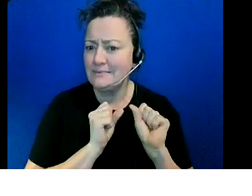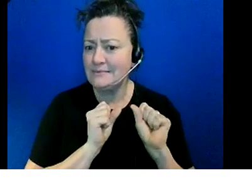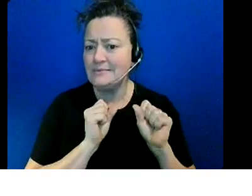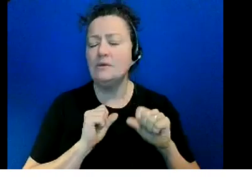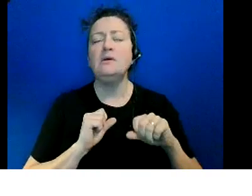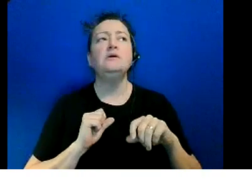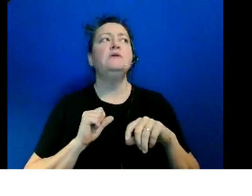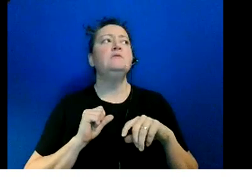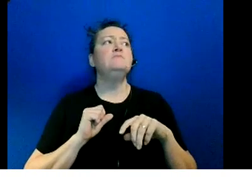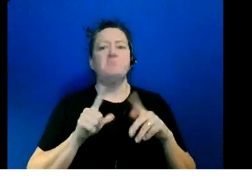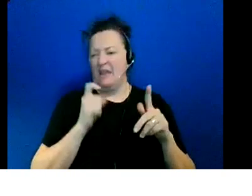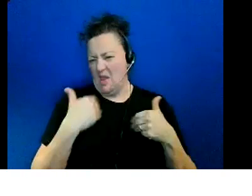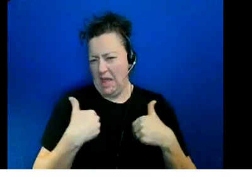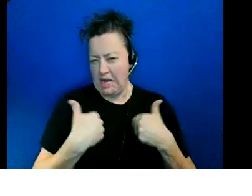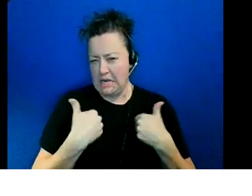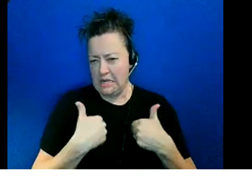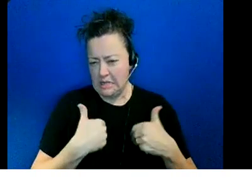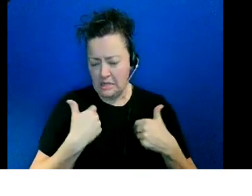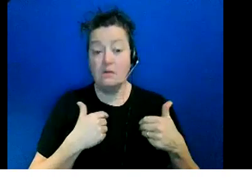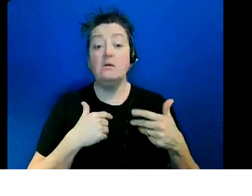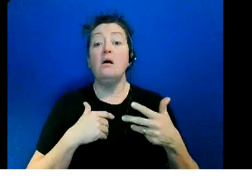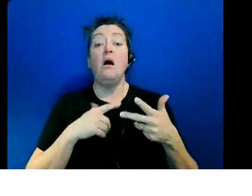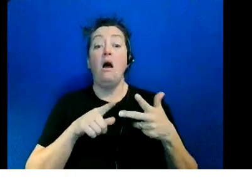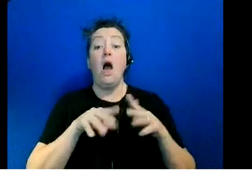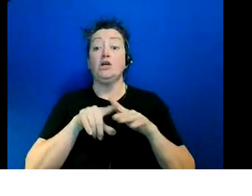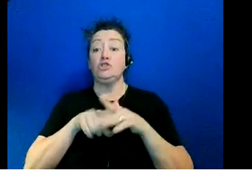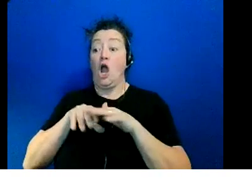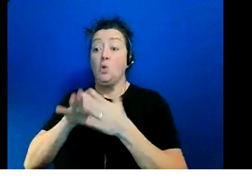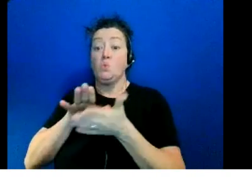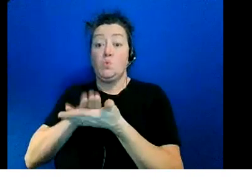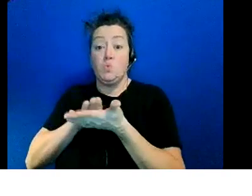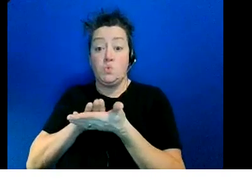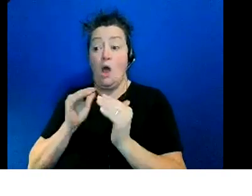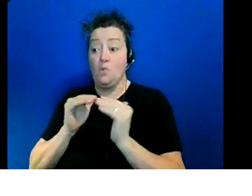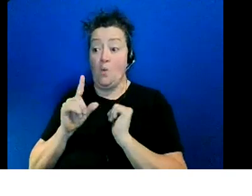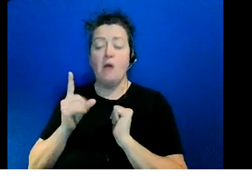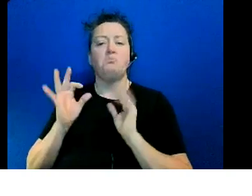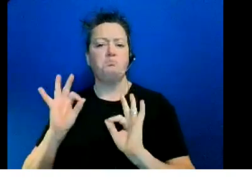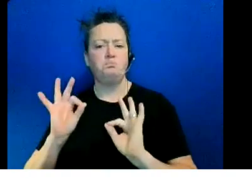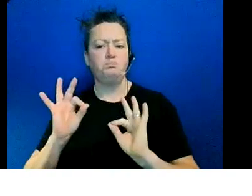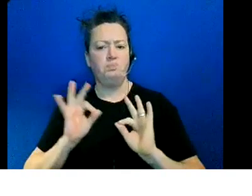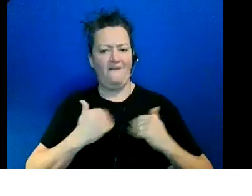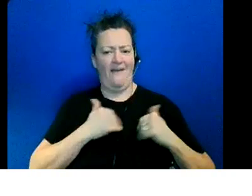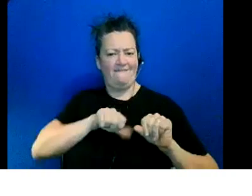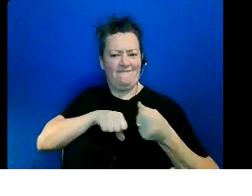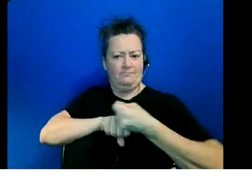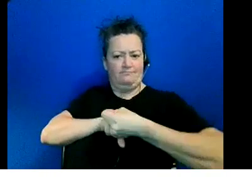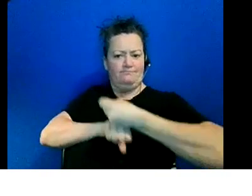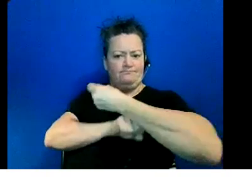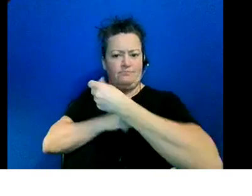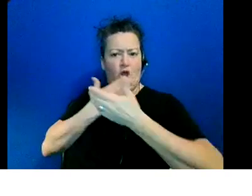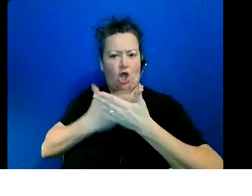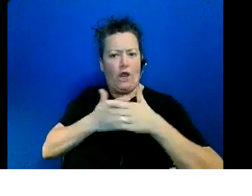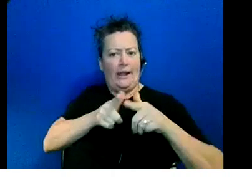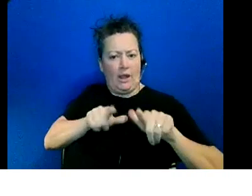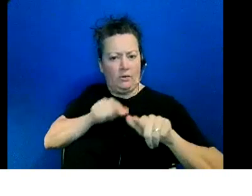and at a very young age so when the time comes to start school first grade they already have a good background a good foundation to to